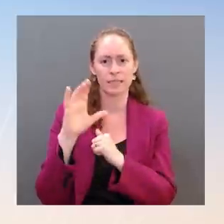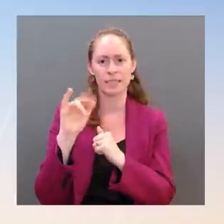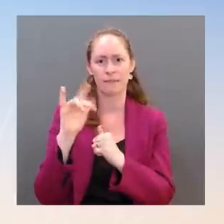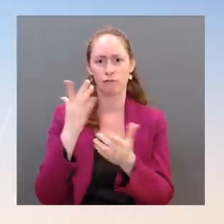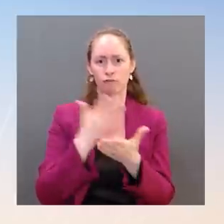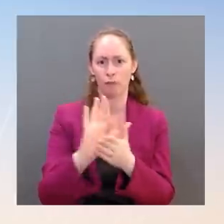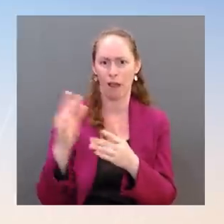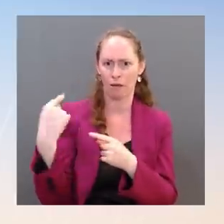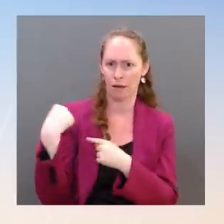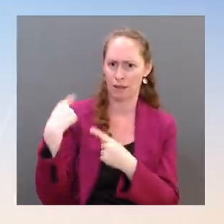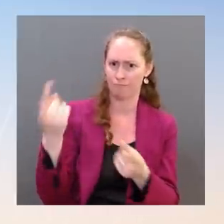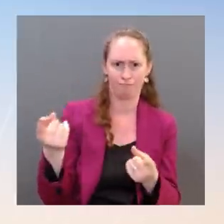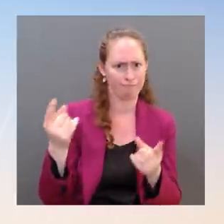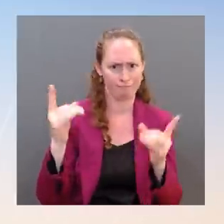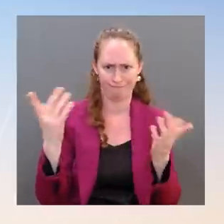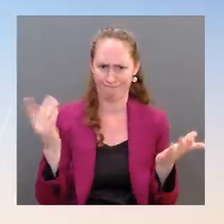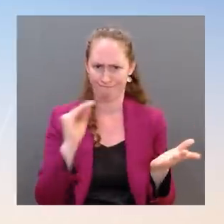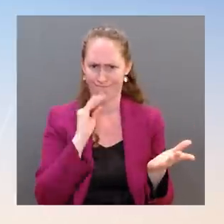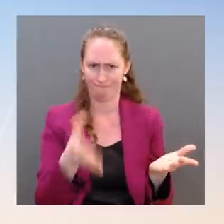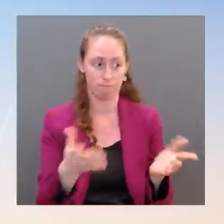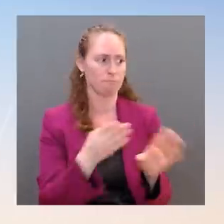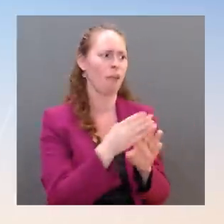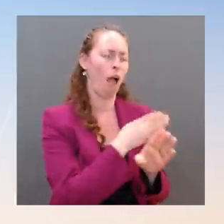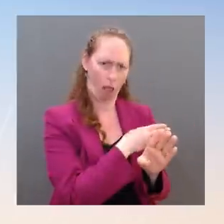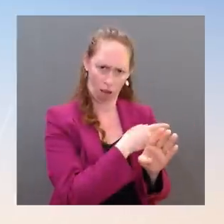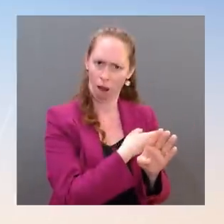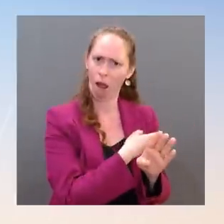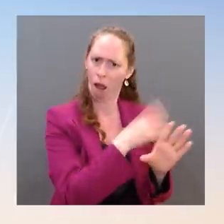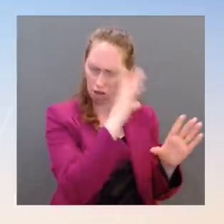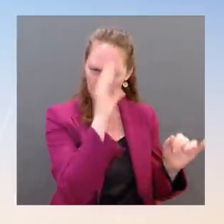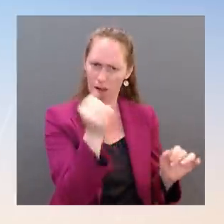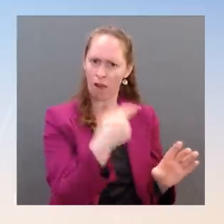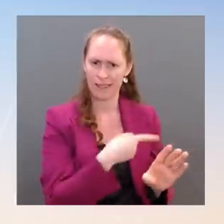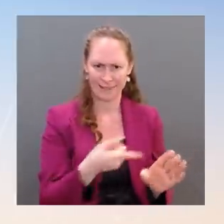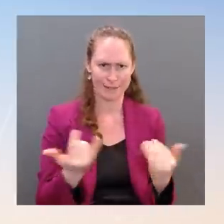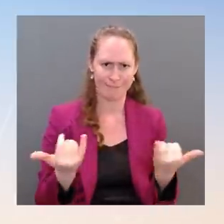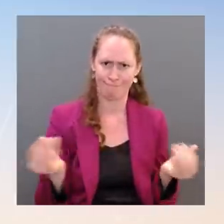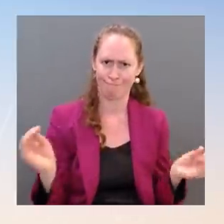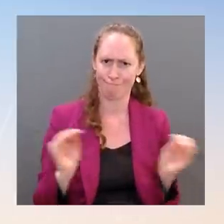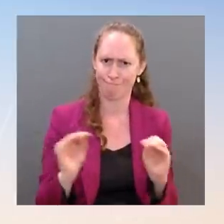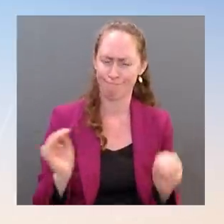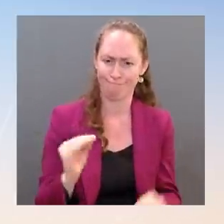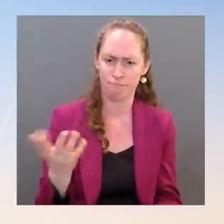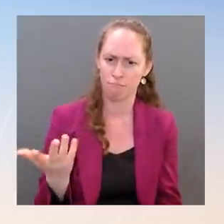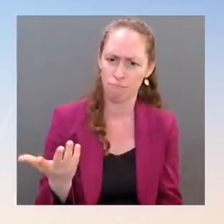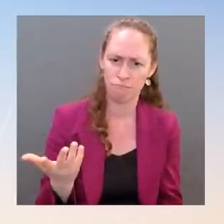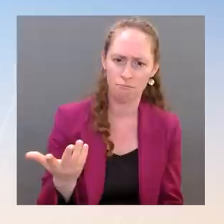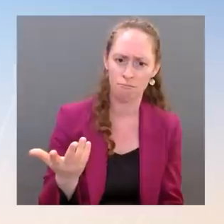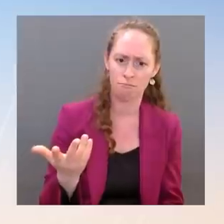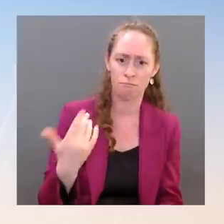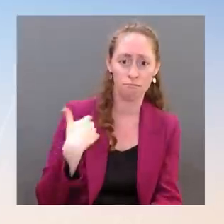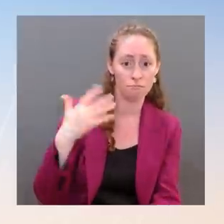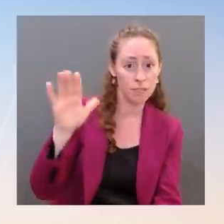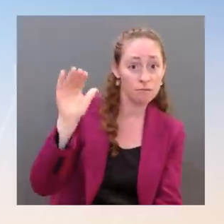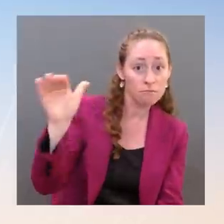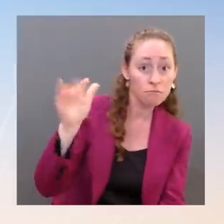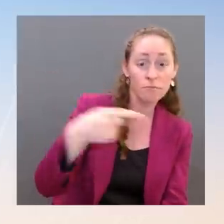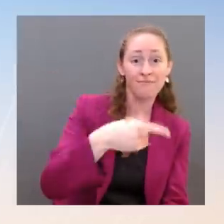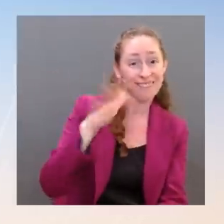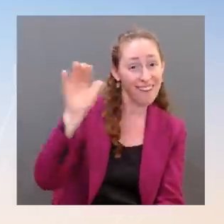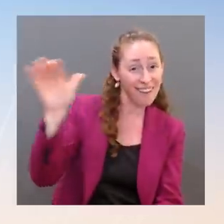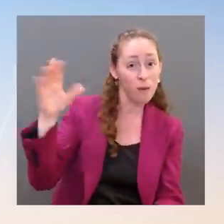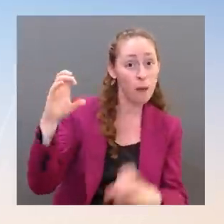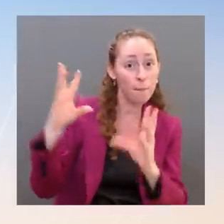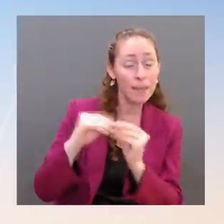asked for a meeting here in the wake of the shooting and, quote, We've got no response from the White House. Can you give an update on this? Will there be a meeting